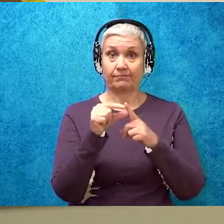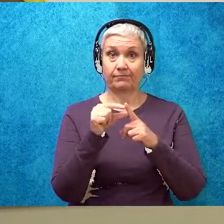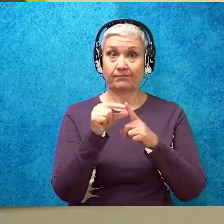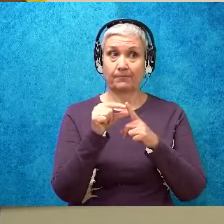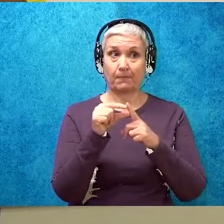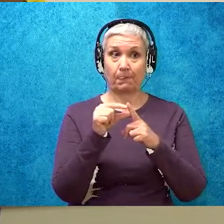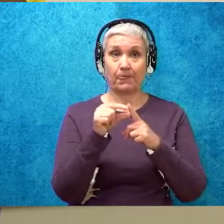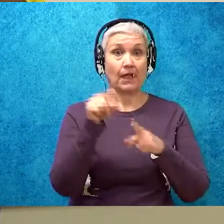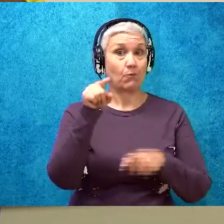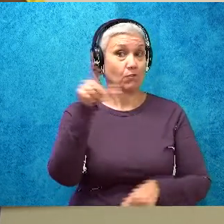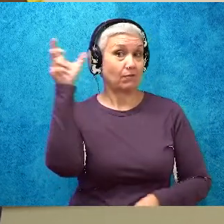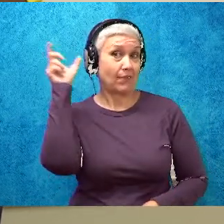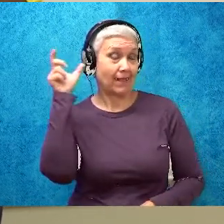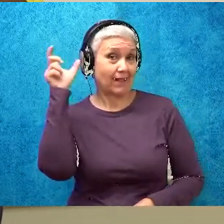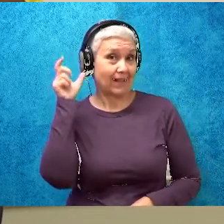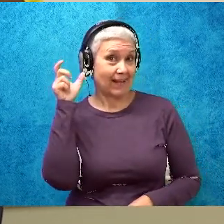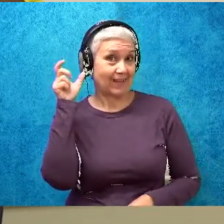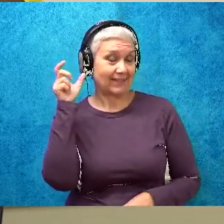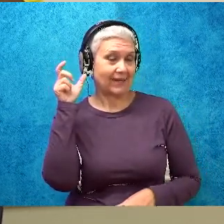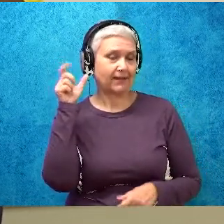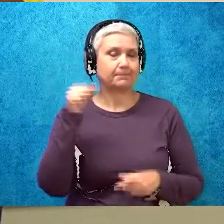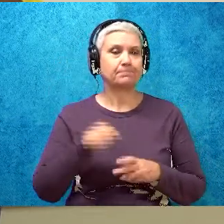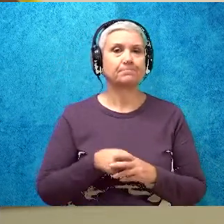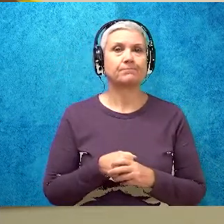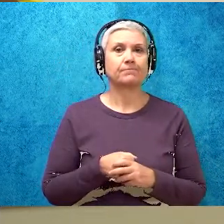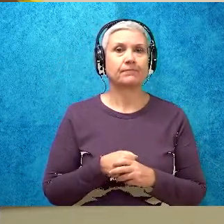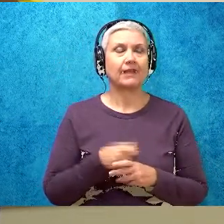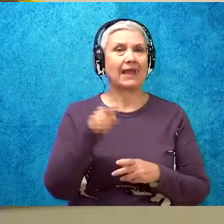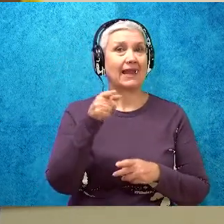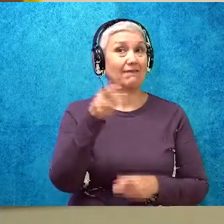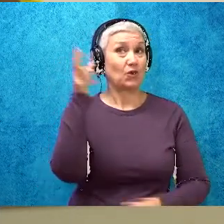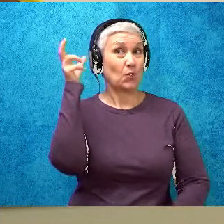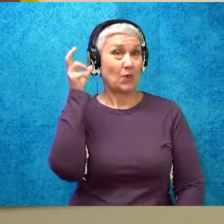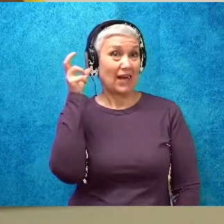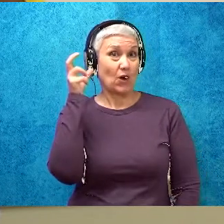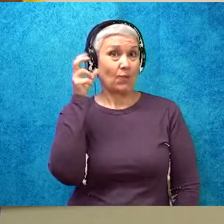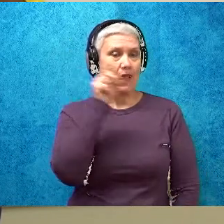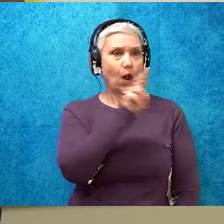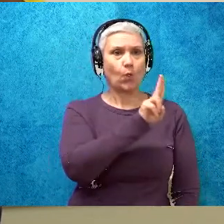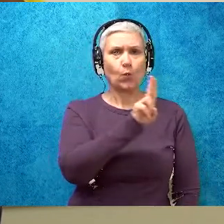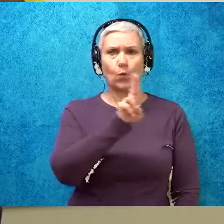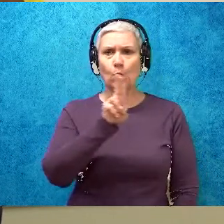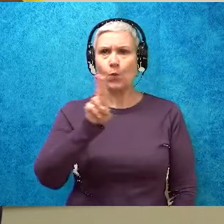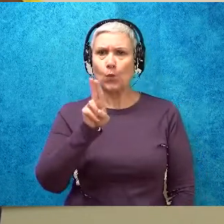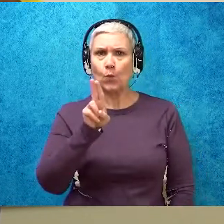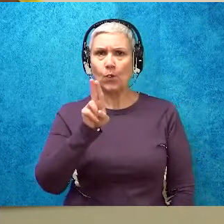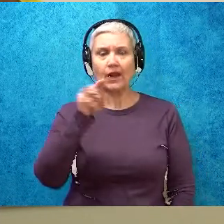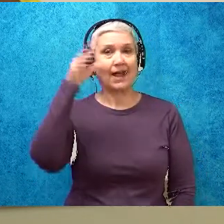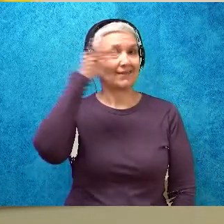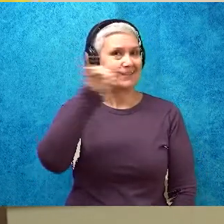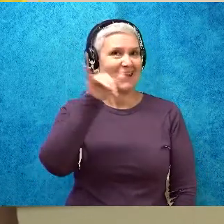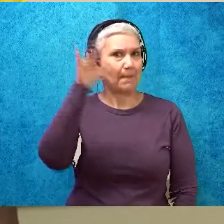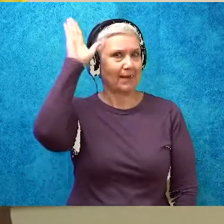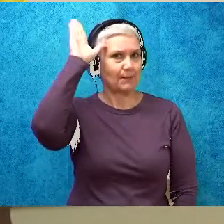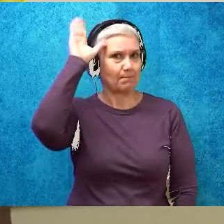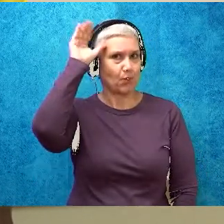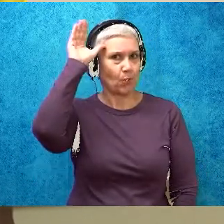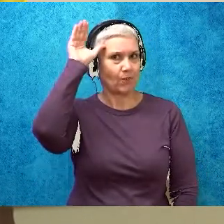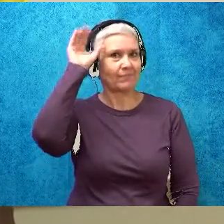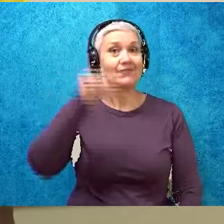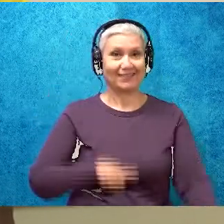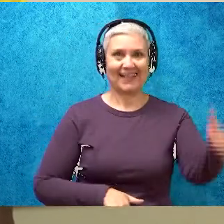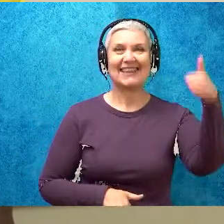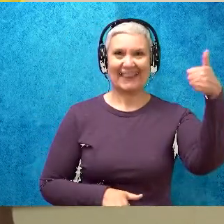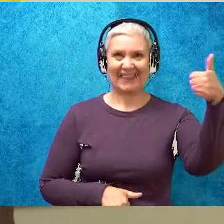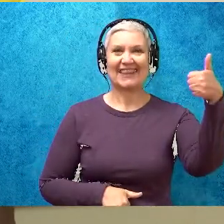you guys to listen to the words that I say. If you hear the long U sound as in mule, I want you to give me a thumbs